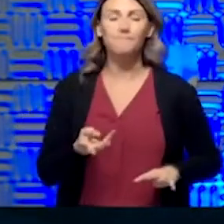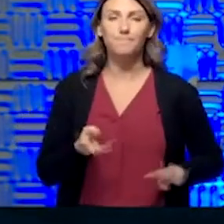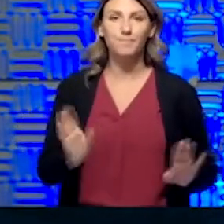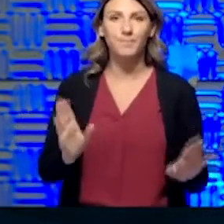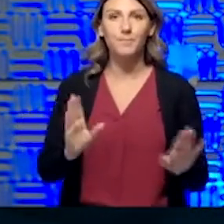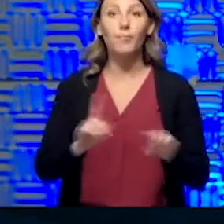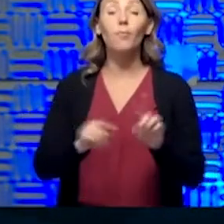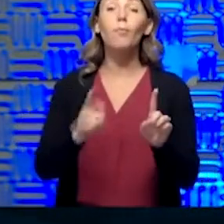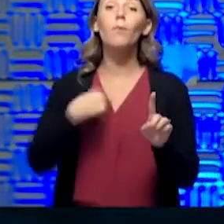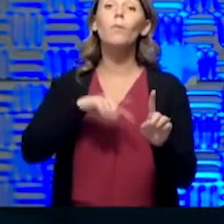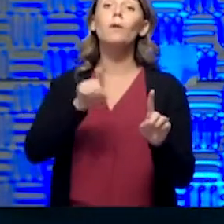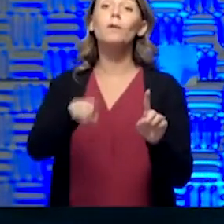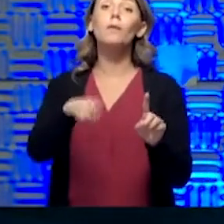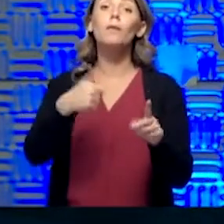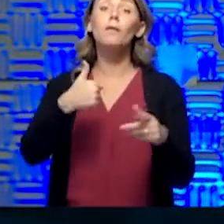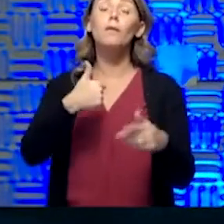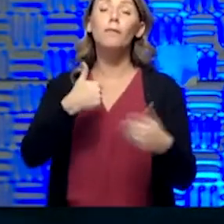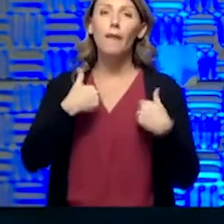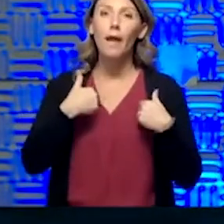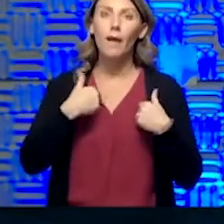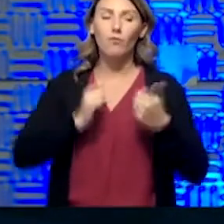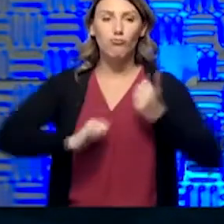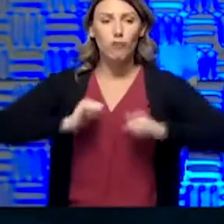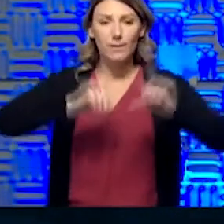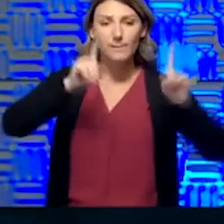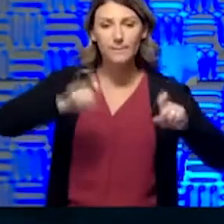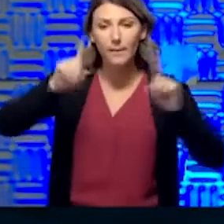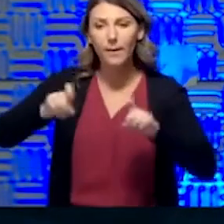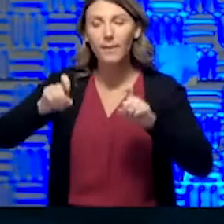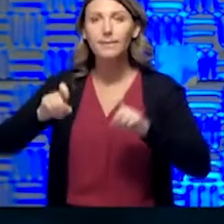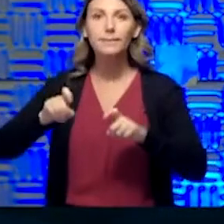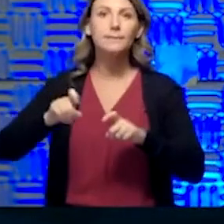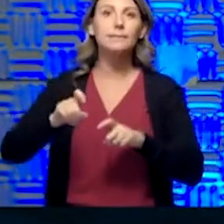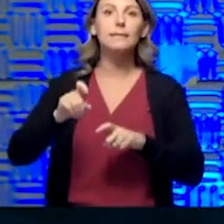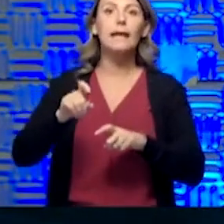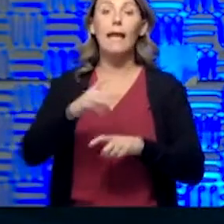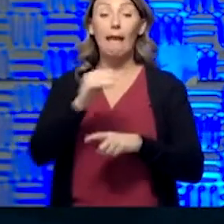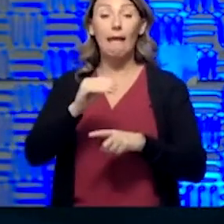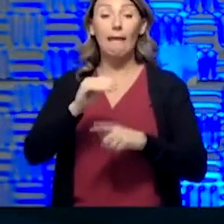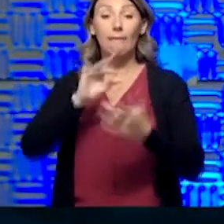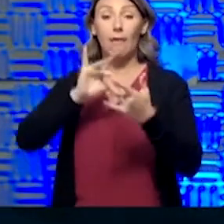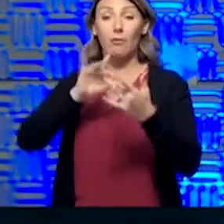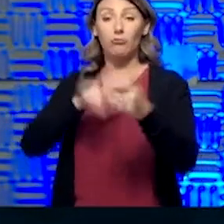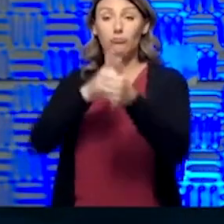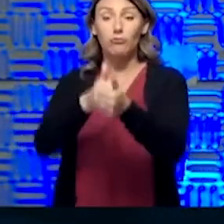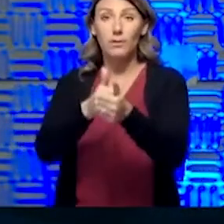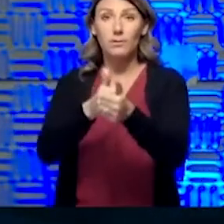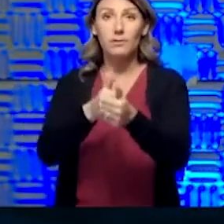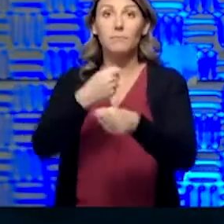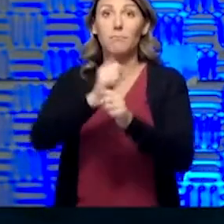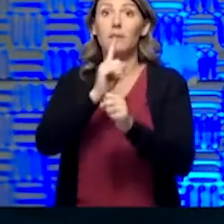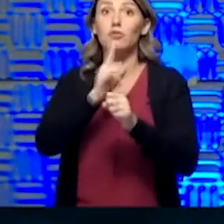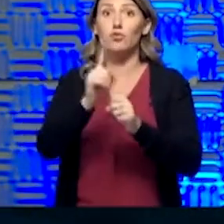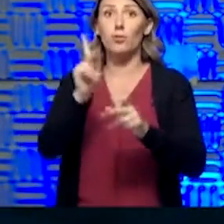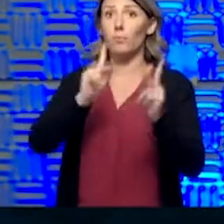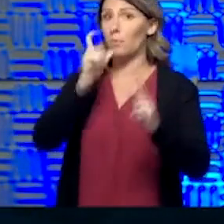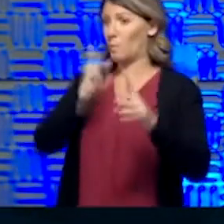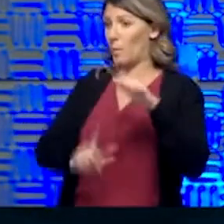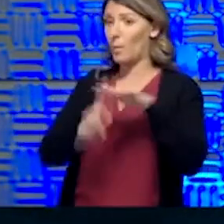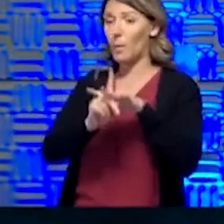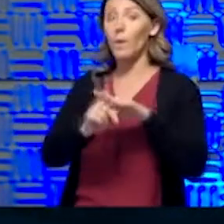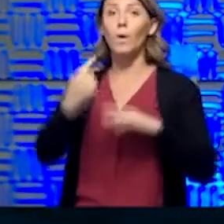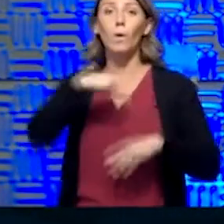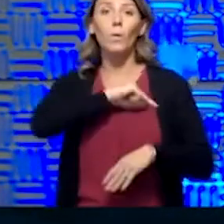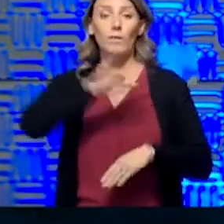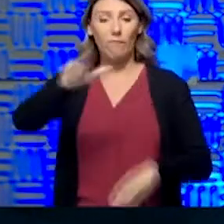But we need to have very aggressive testing and contact tracing in order to keep people out. We've taken over some